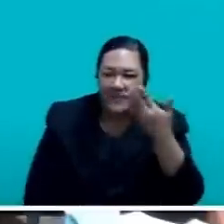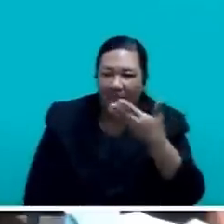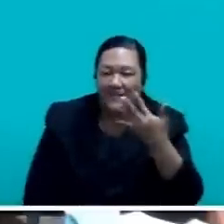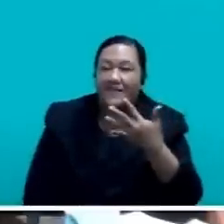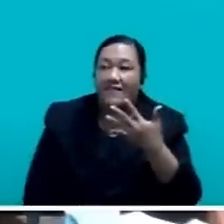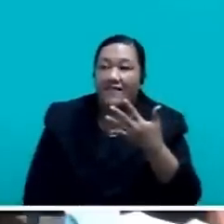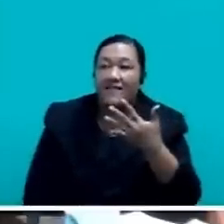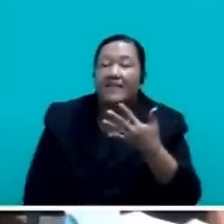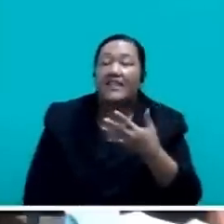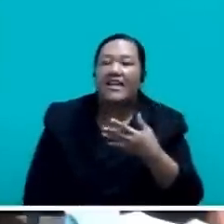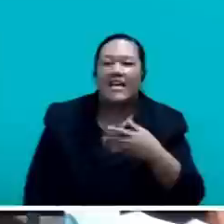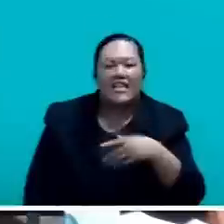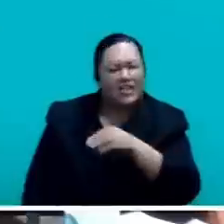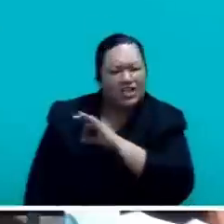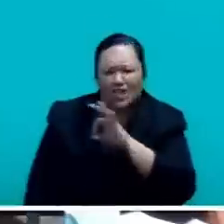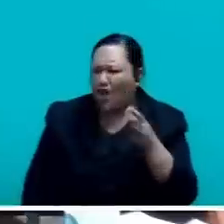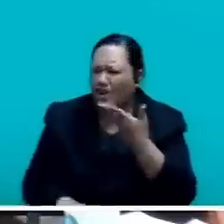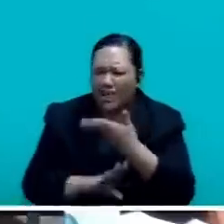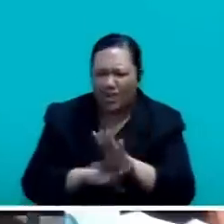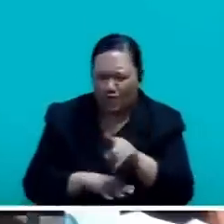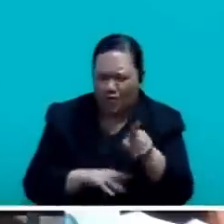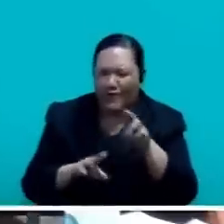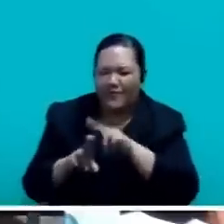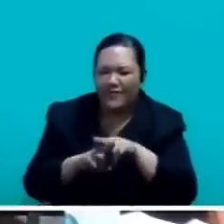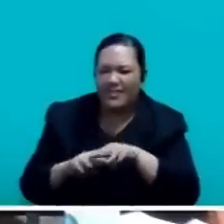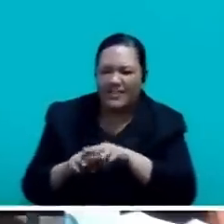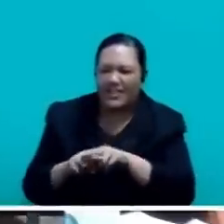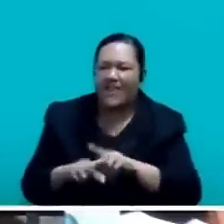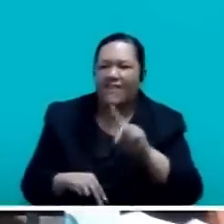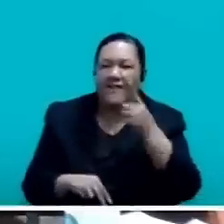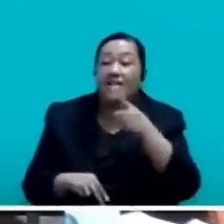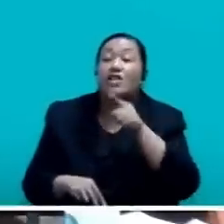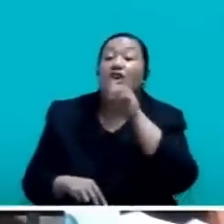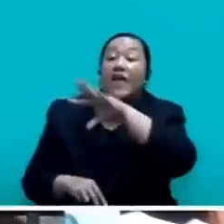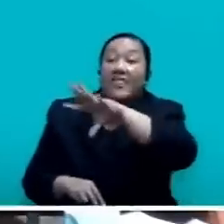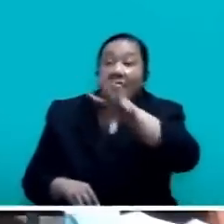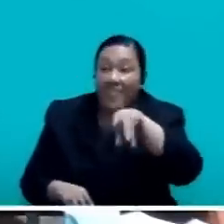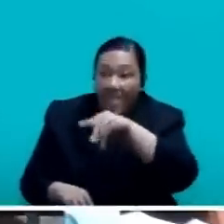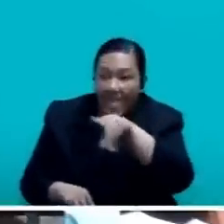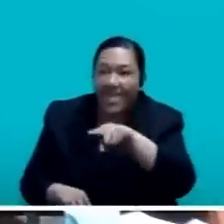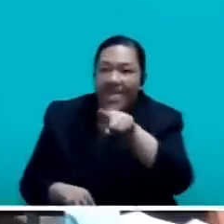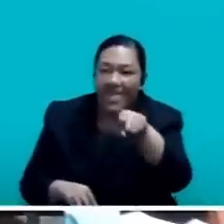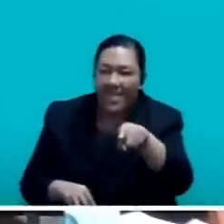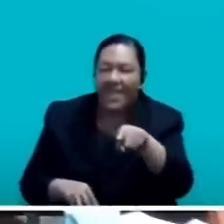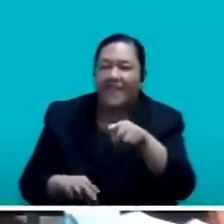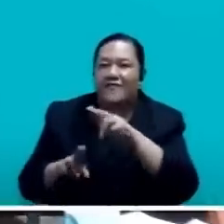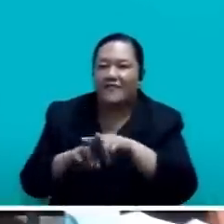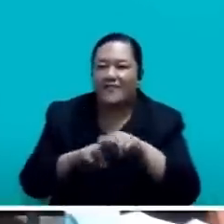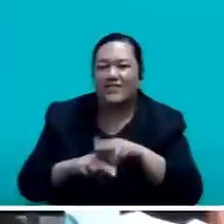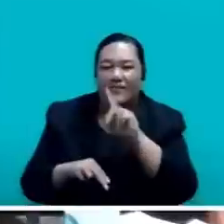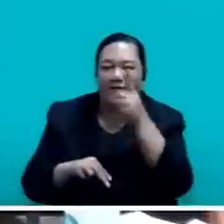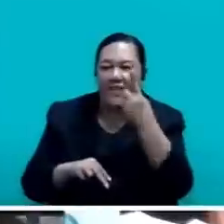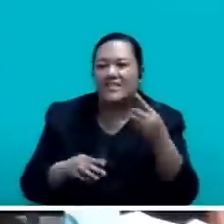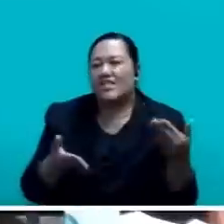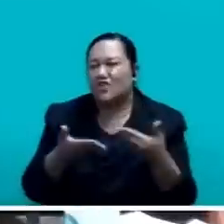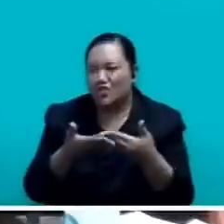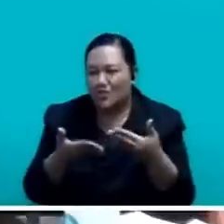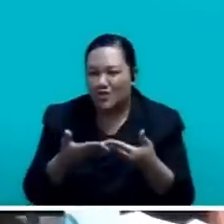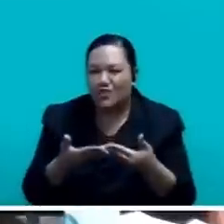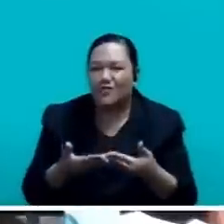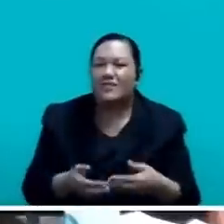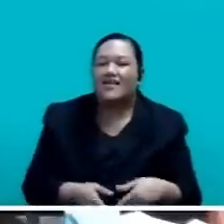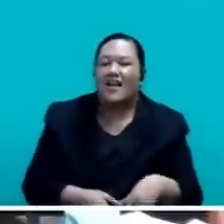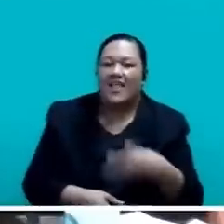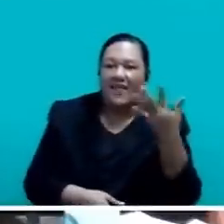First Party. They introduced it. It was their legacy, Mr. Speaker, between